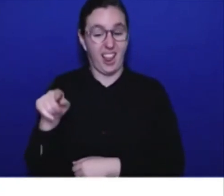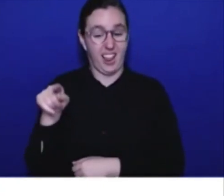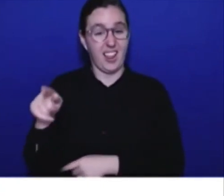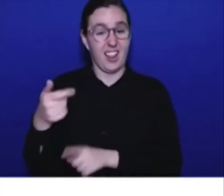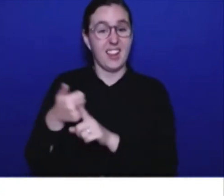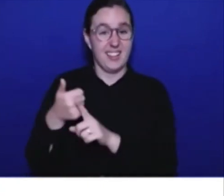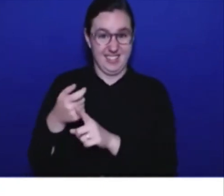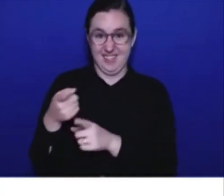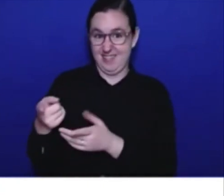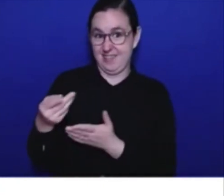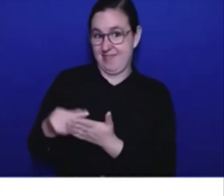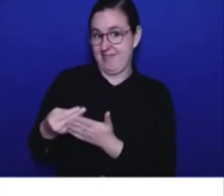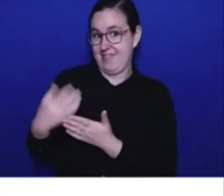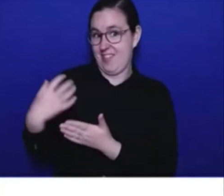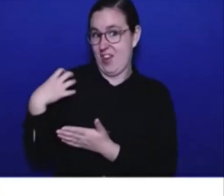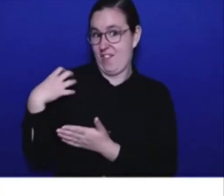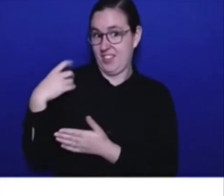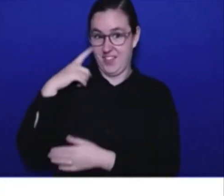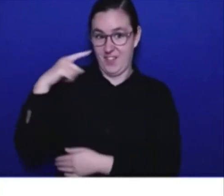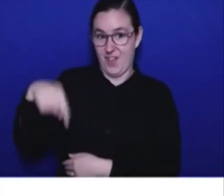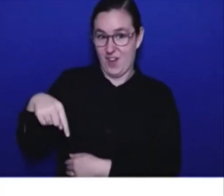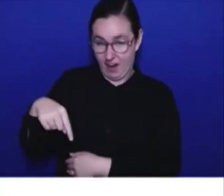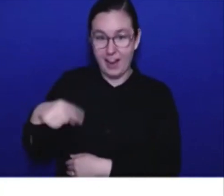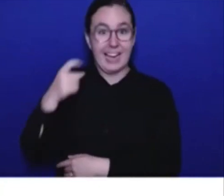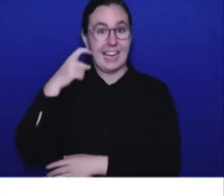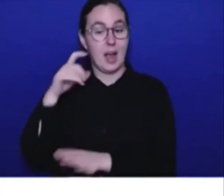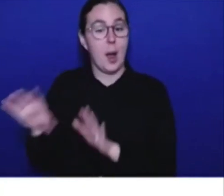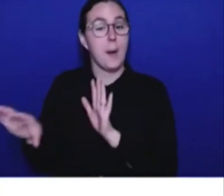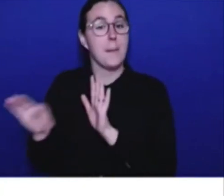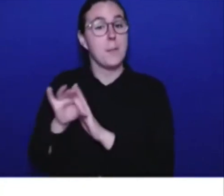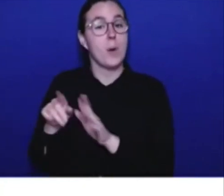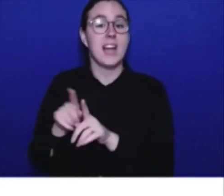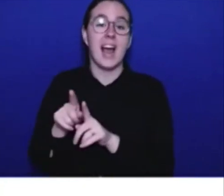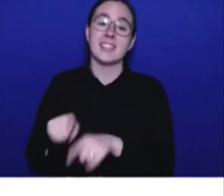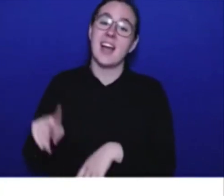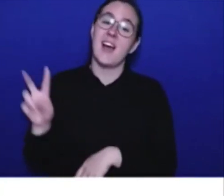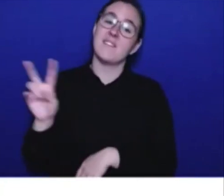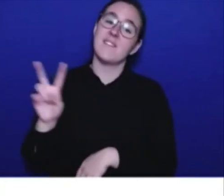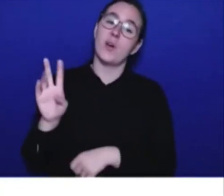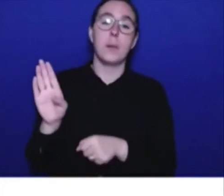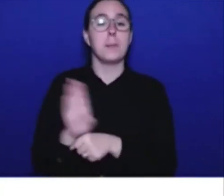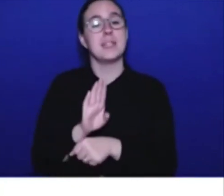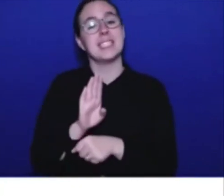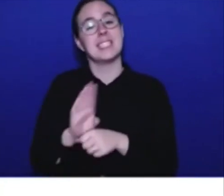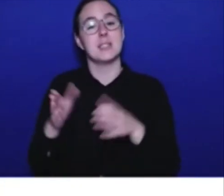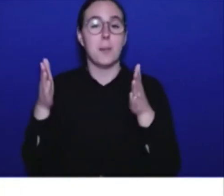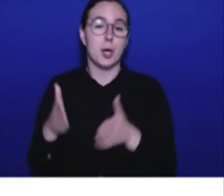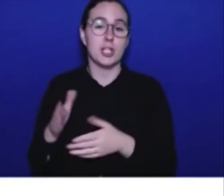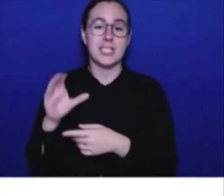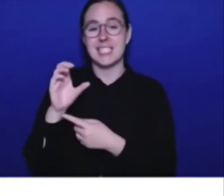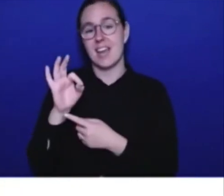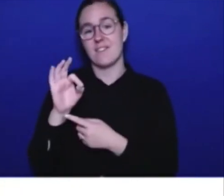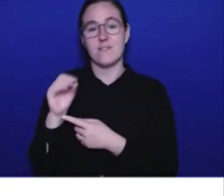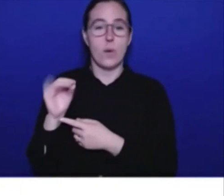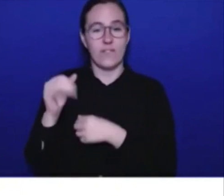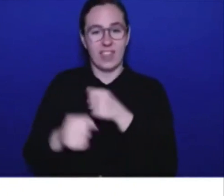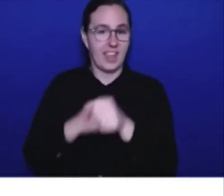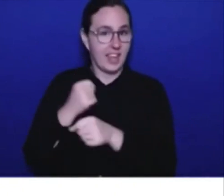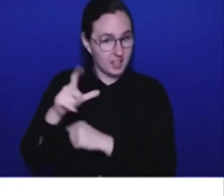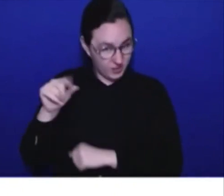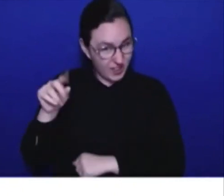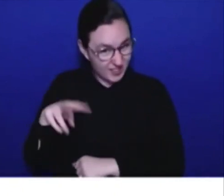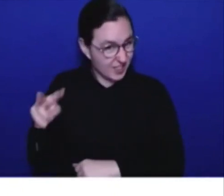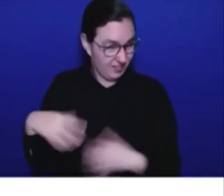2022 CFO of the Year in the publicly accountable category. Wonderful recognition for Phil and for